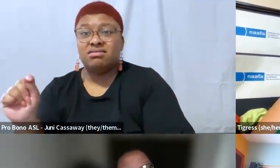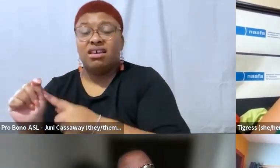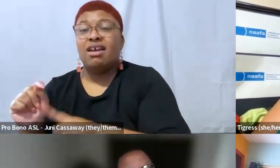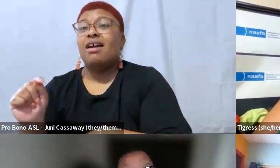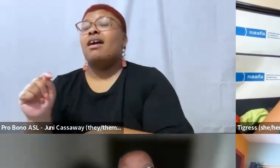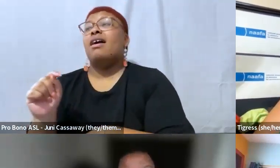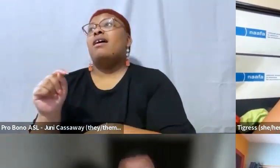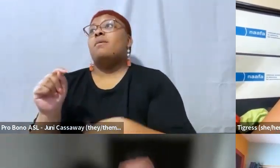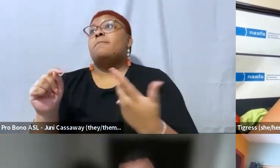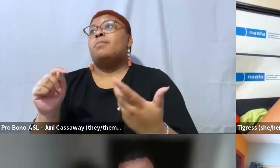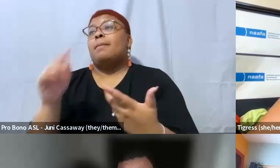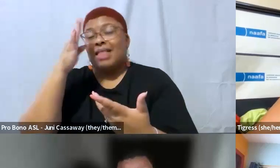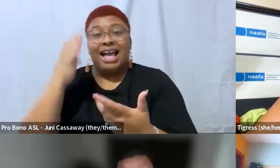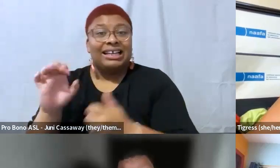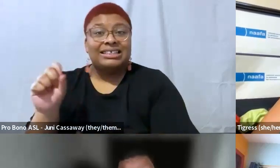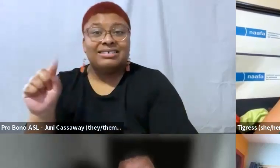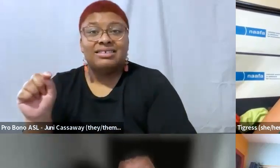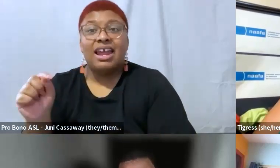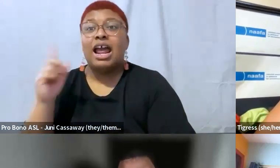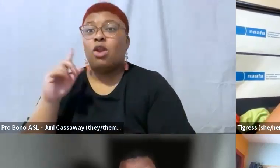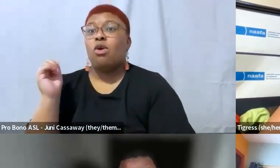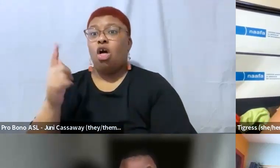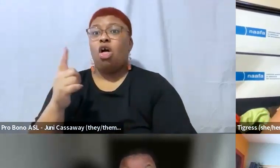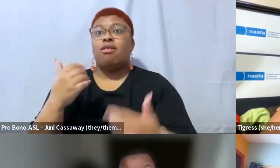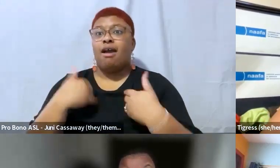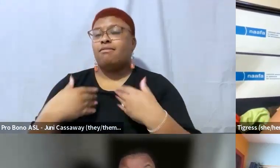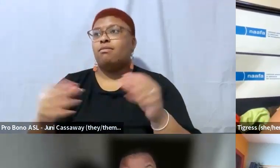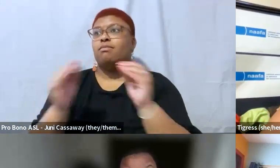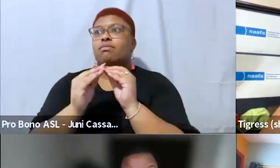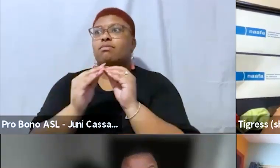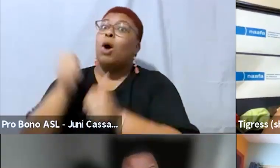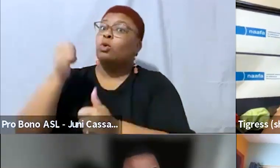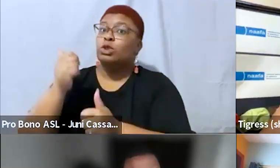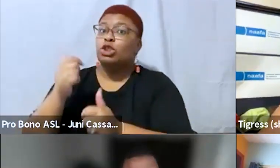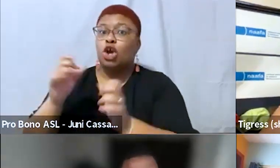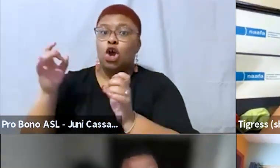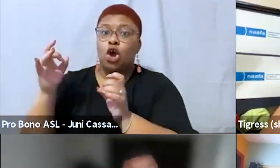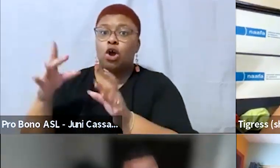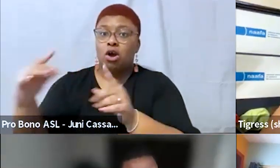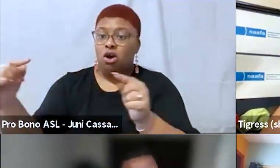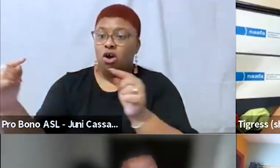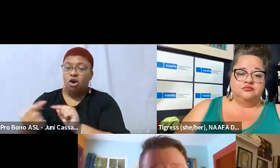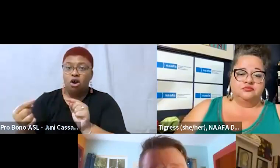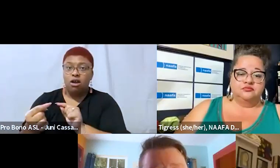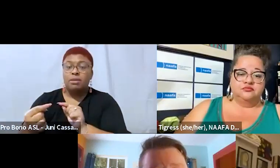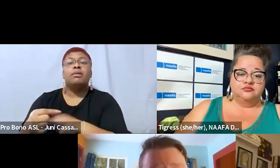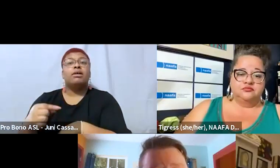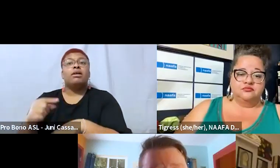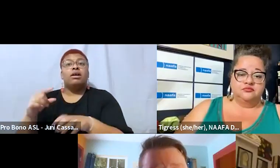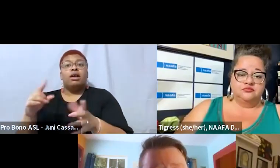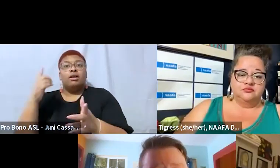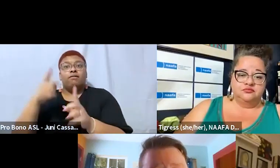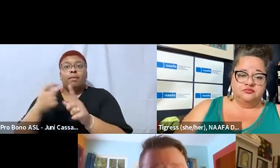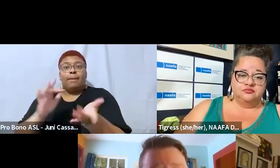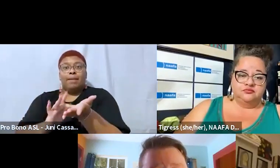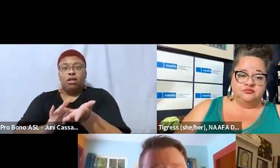have the most harm done to us by the medical industrial complex and so all of that is related all of that has to do with